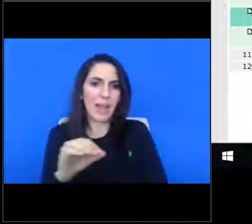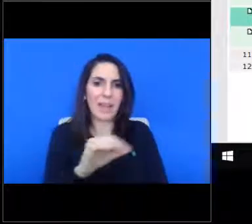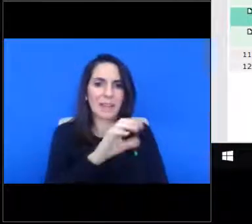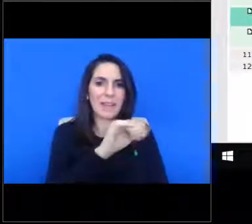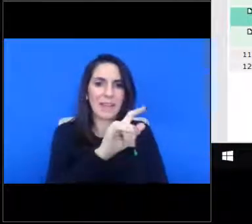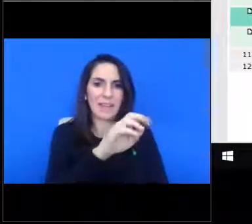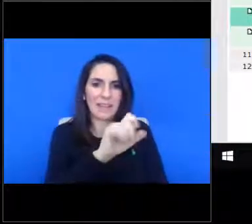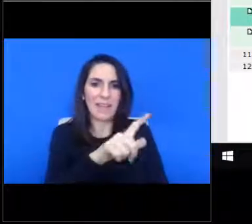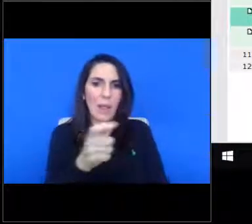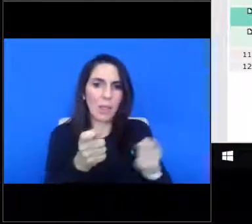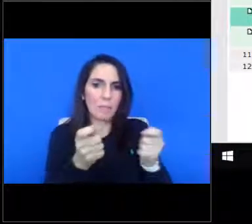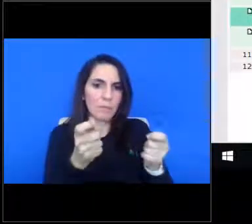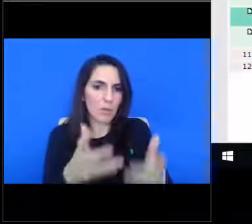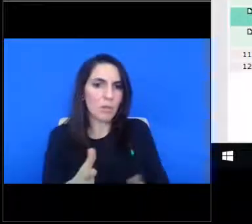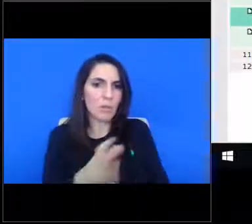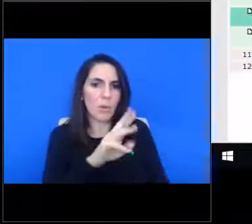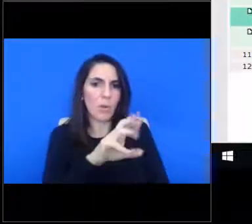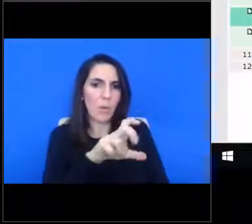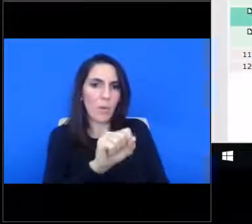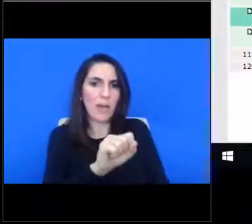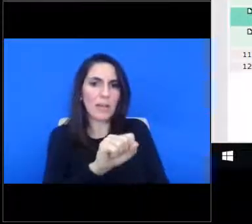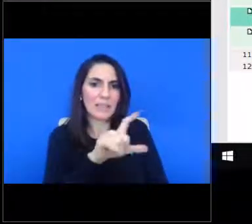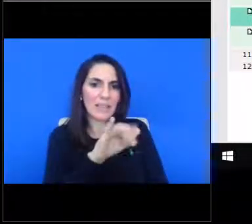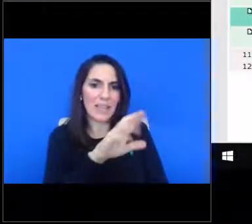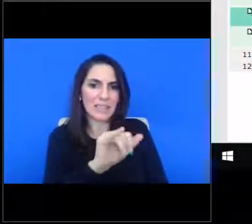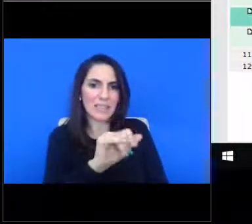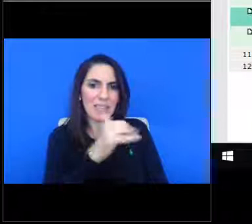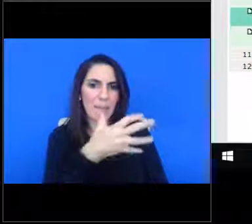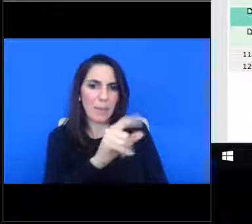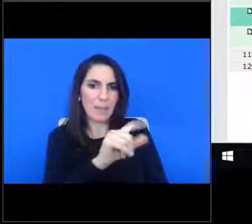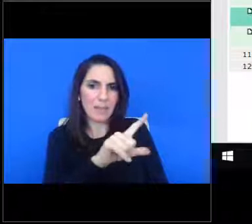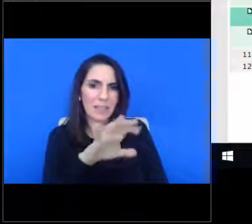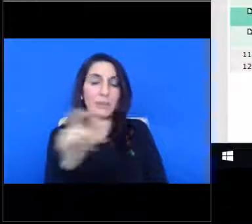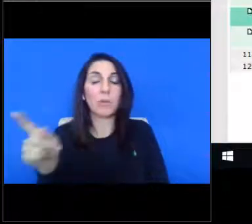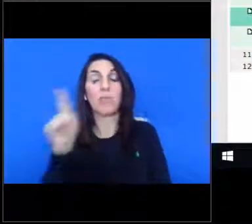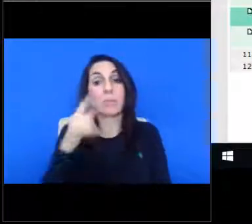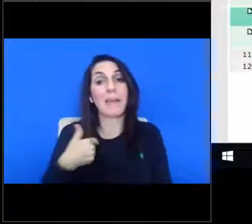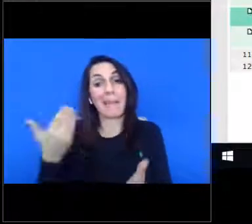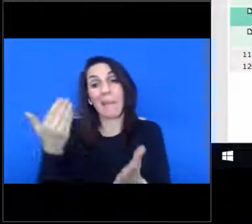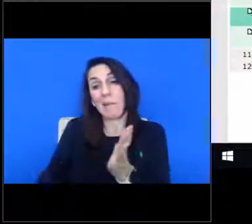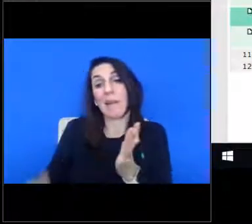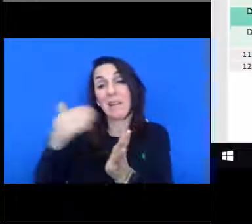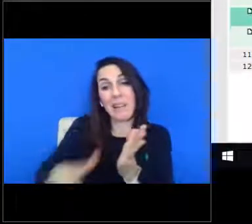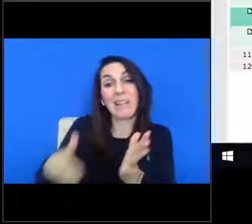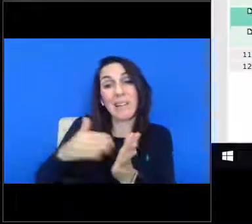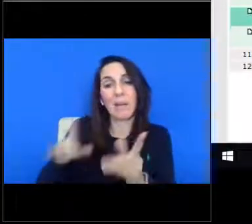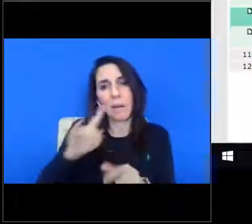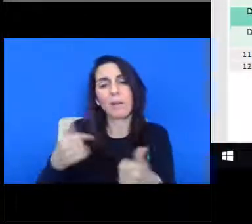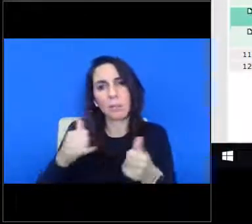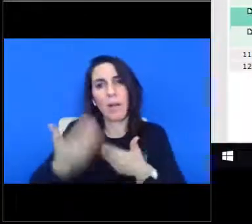the heart of Boynton village apartments. Um, board chair, you're going to get tired of me repeating myself, but I will run through this one again. Um,